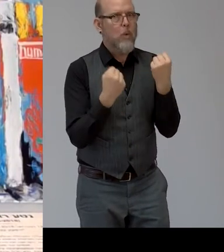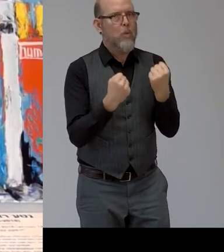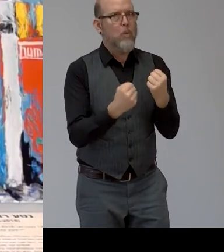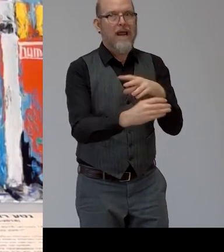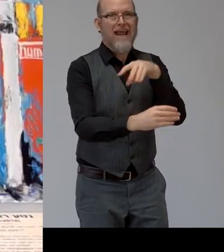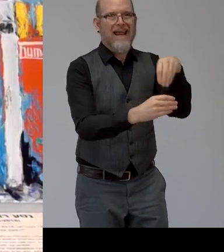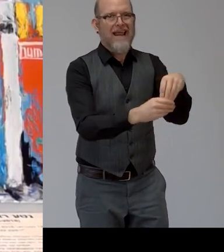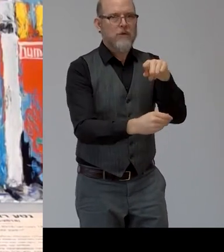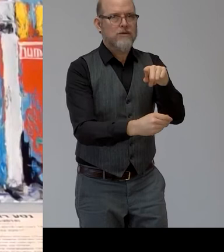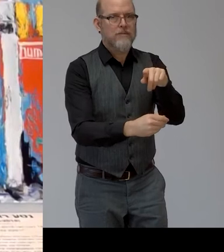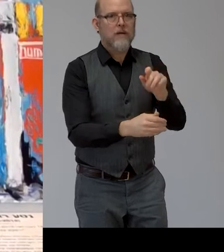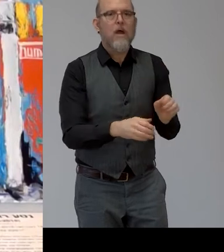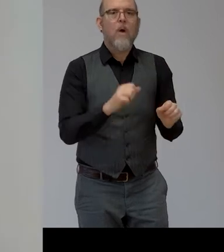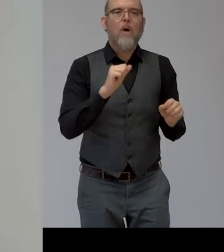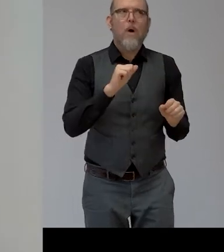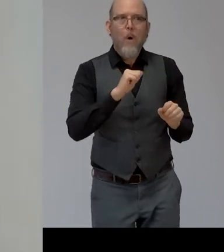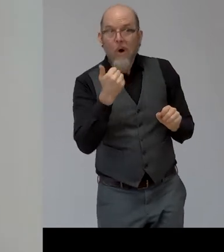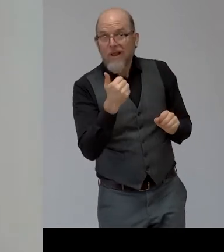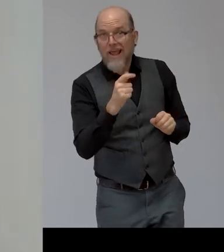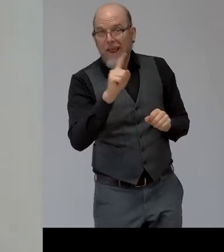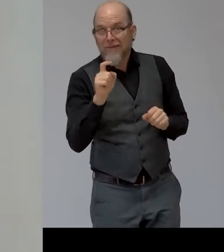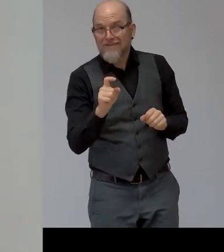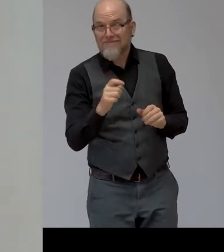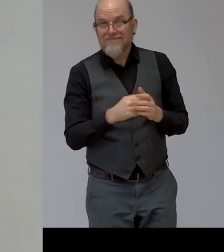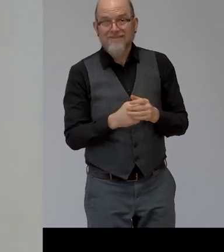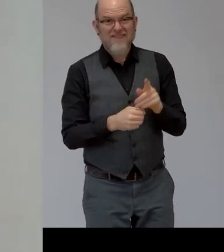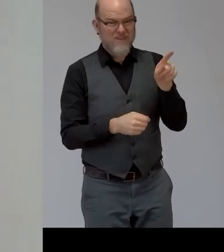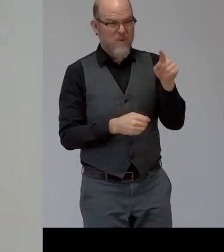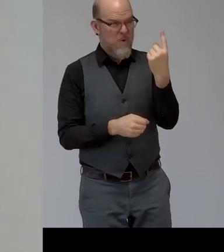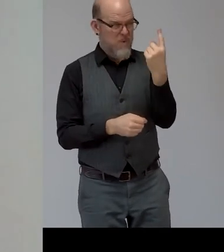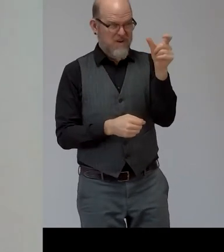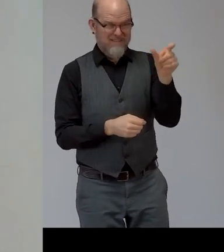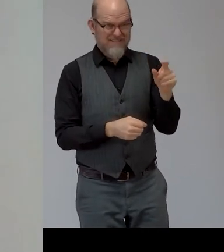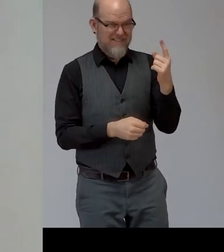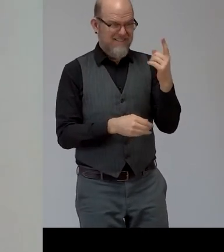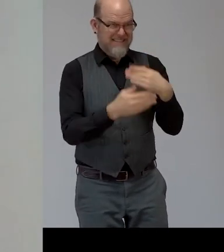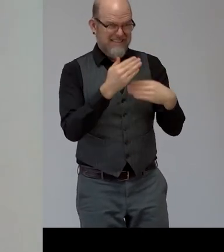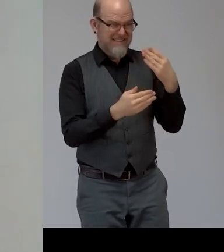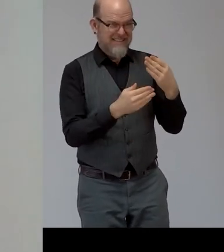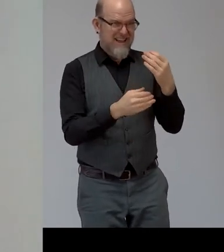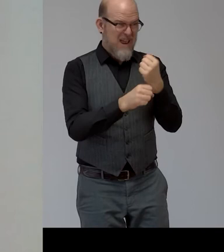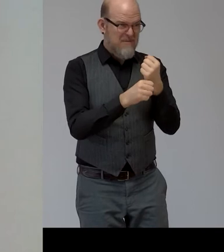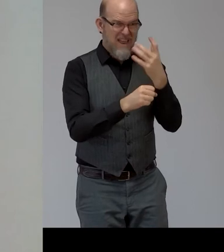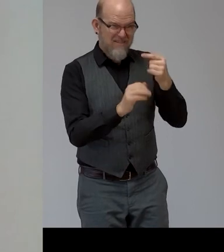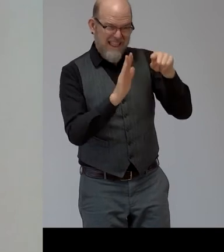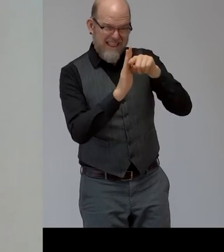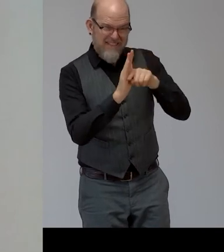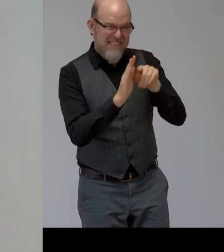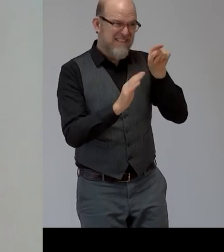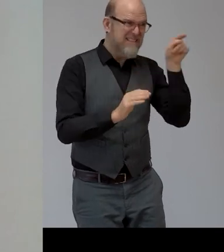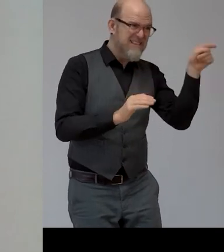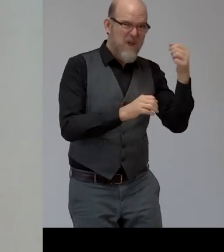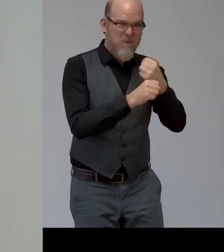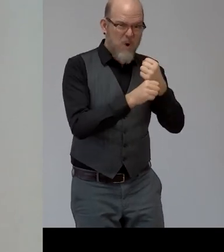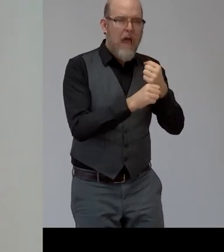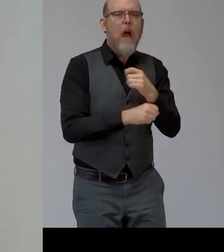only job uh in your resume no did you have any experience that were not as good unfortunately yes um many years